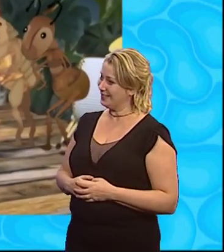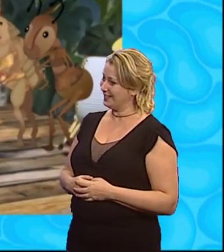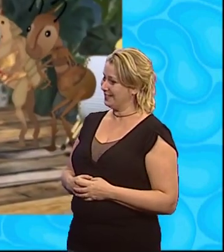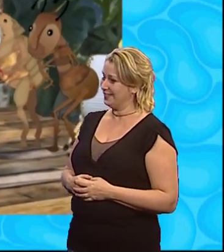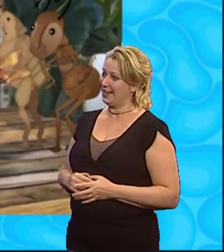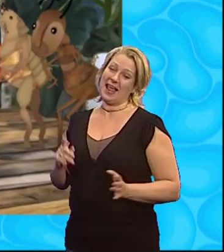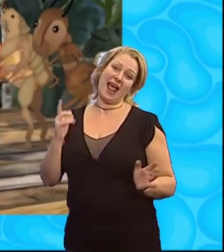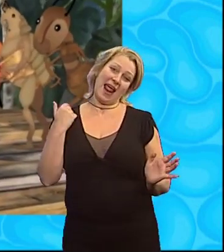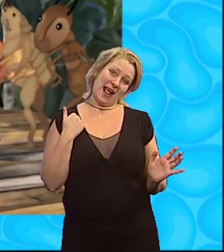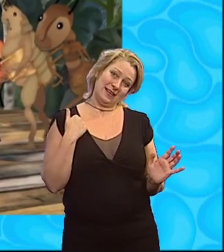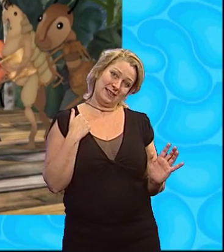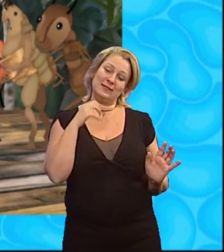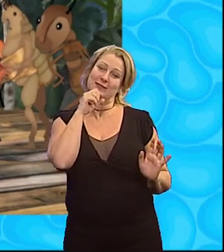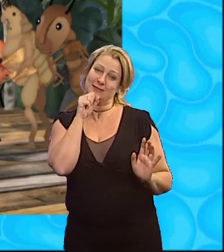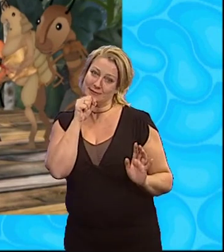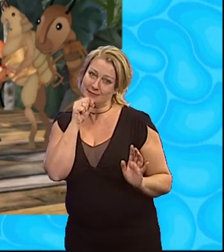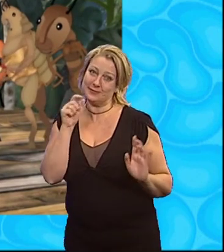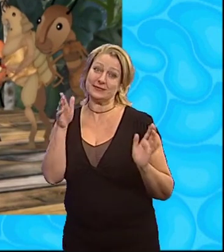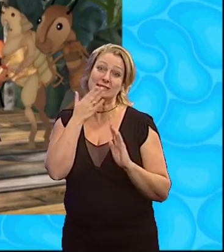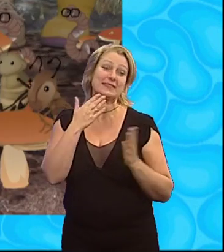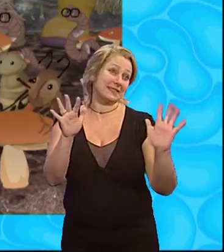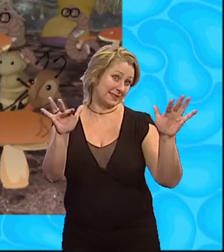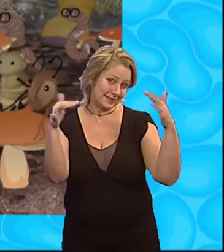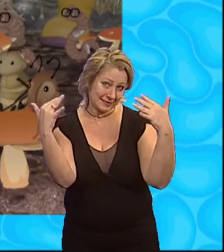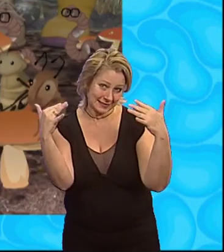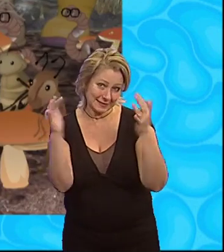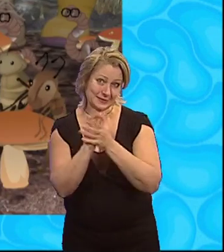Ladies and gentlemen, can I have your attention please?